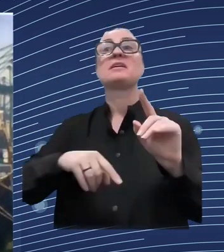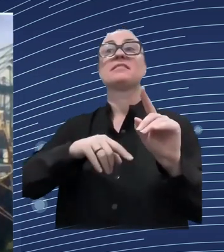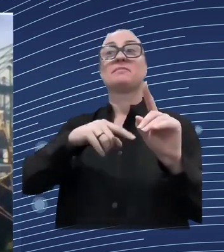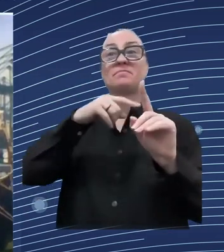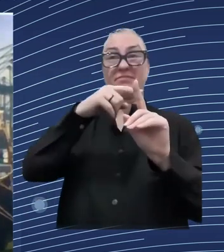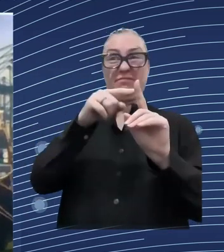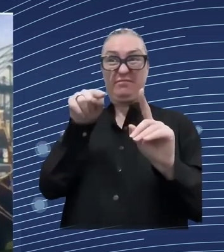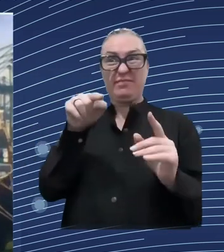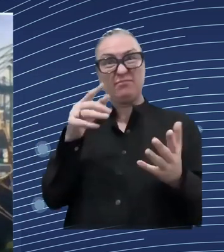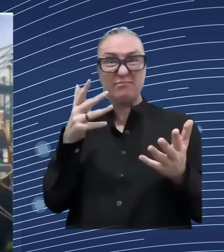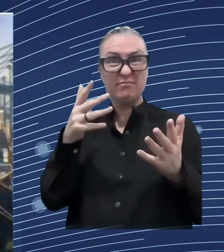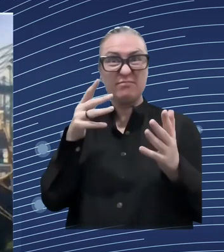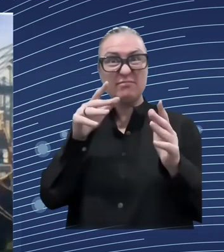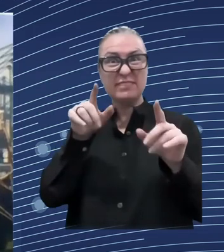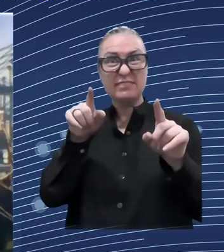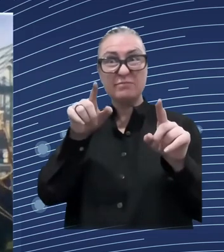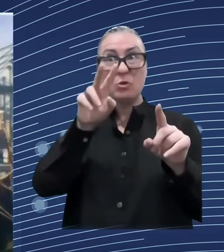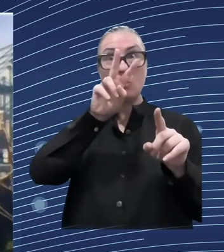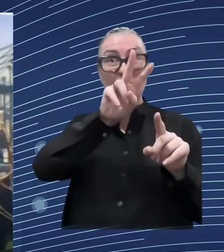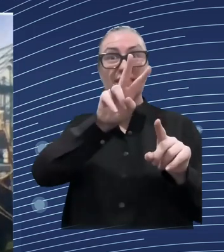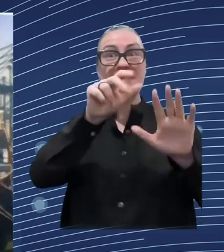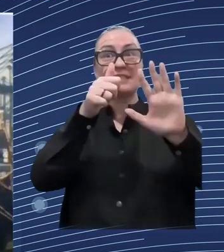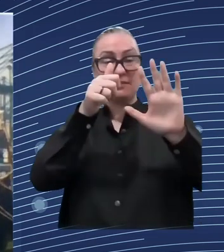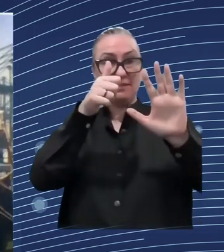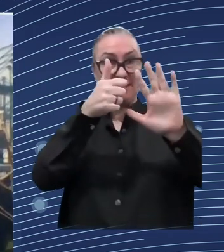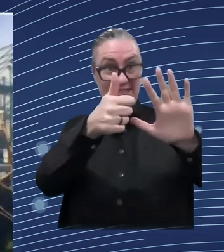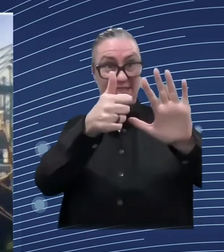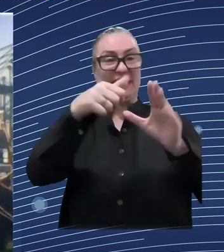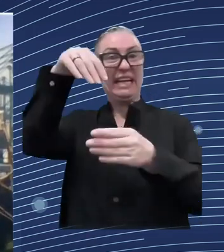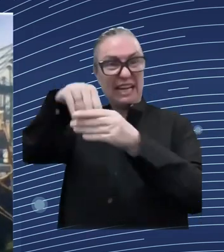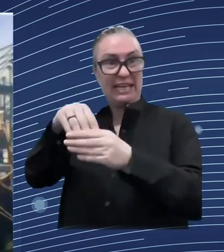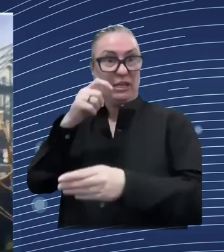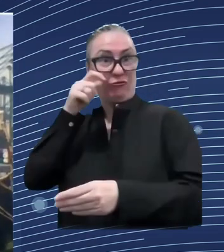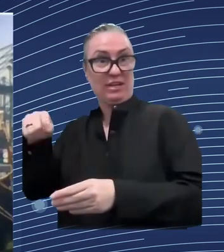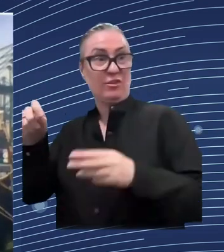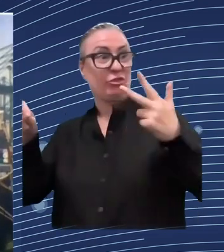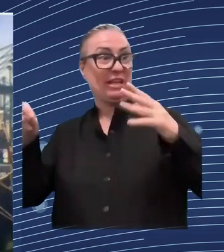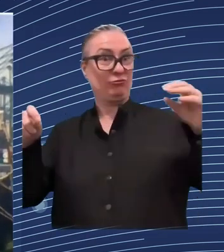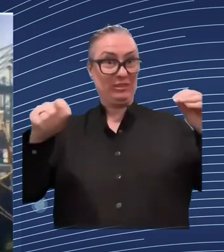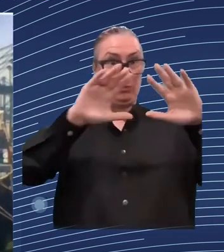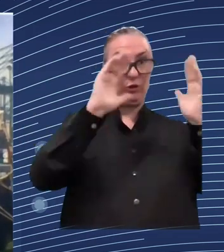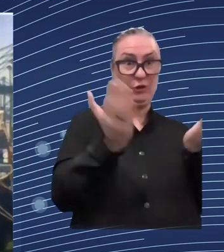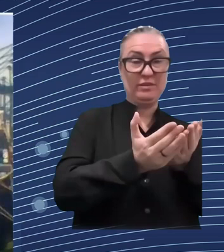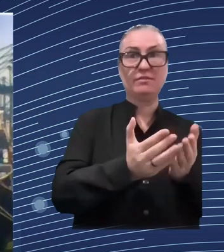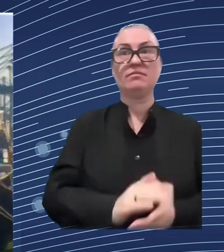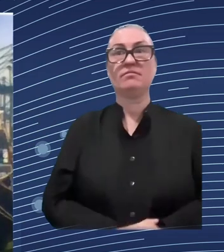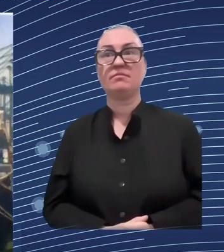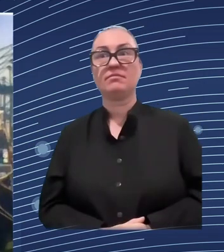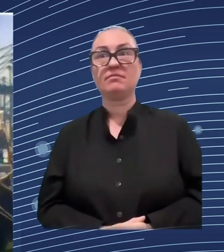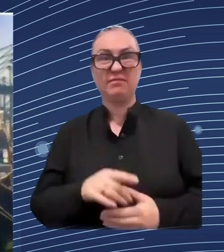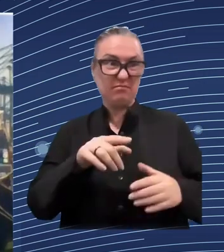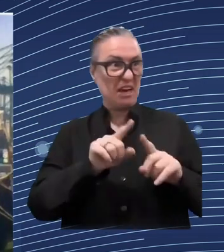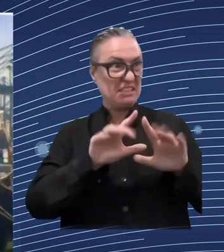happens through those centers and really supports then the sort of government's efforts in the curricular and etc development